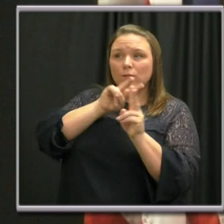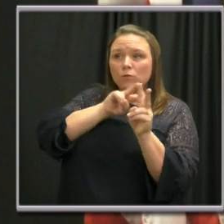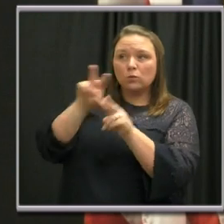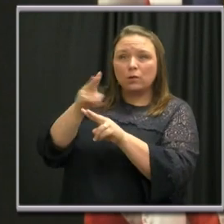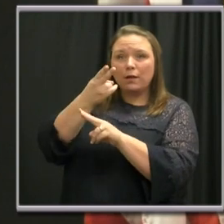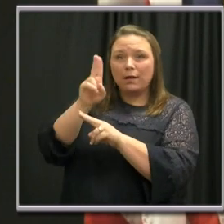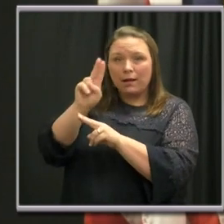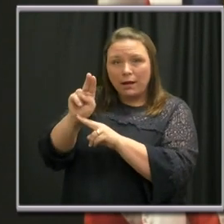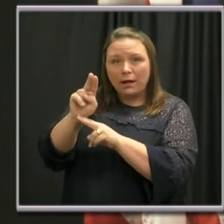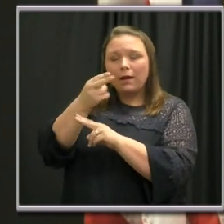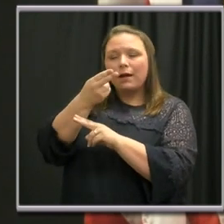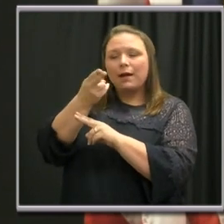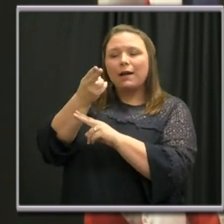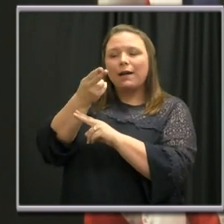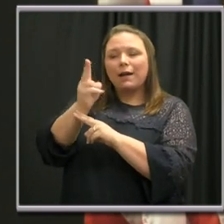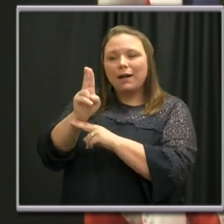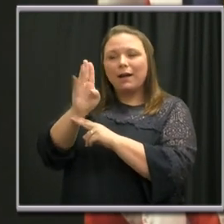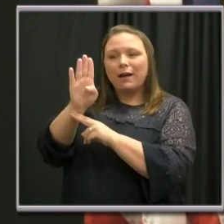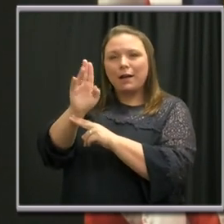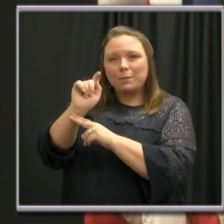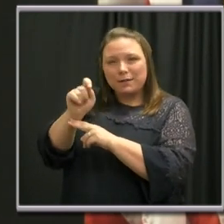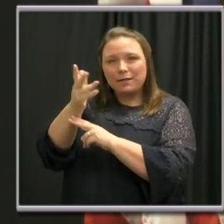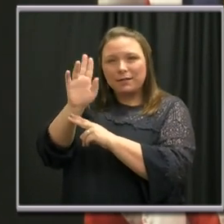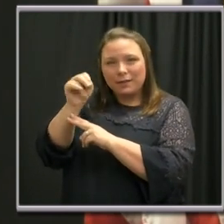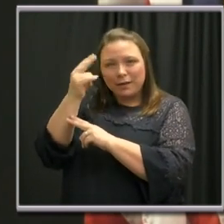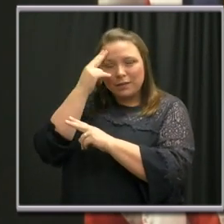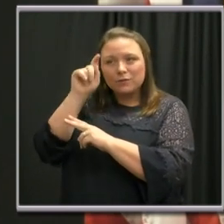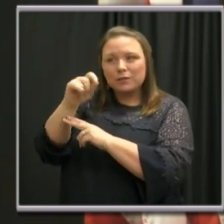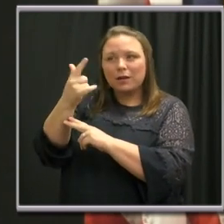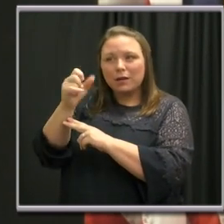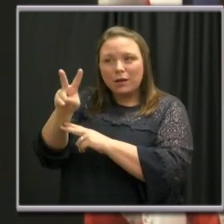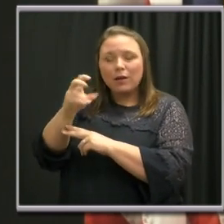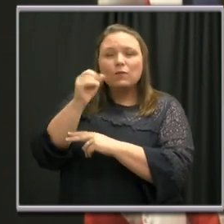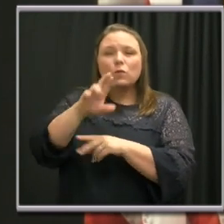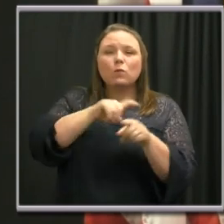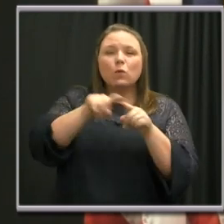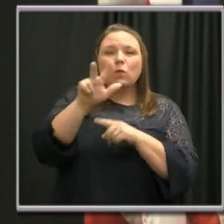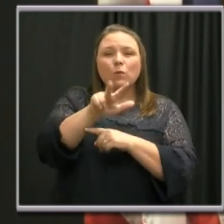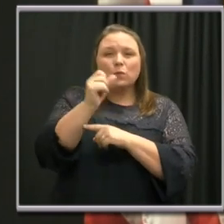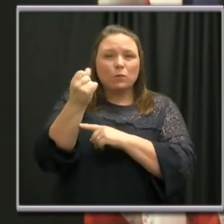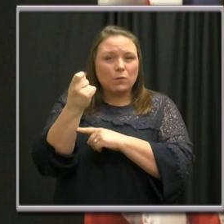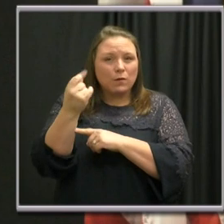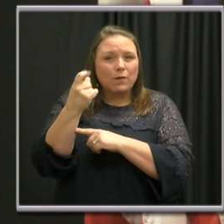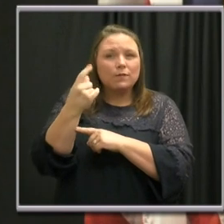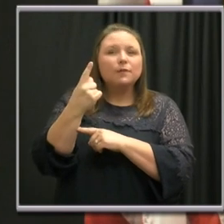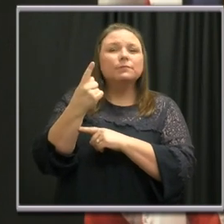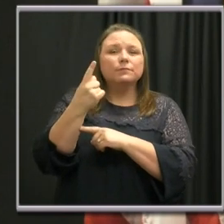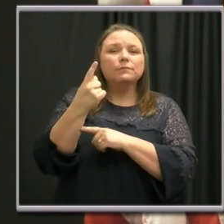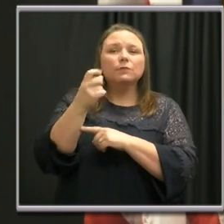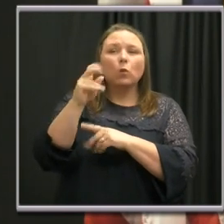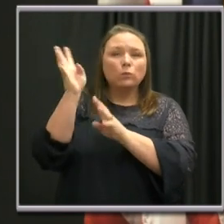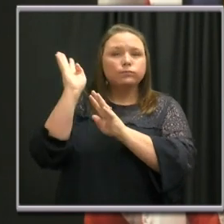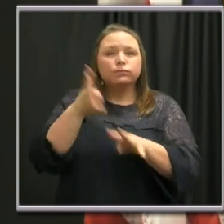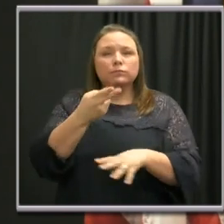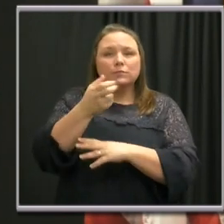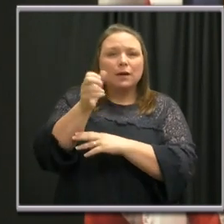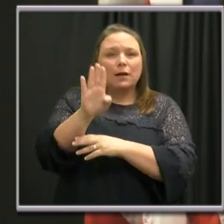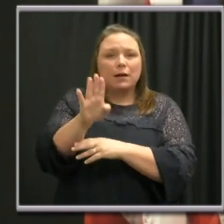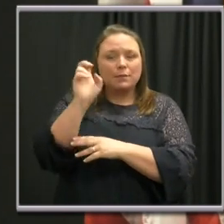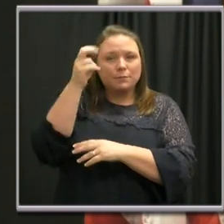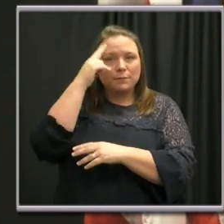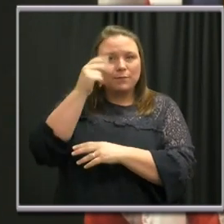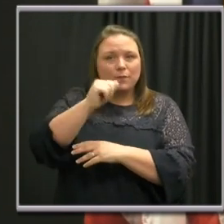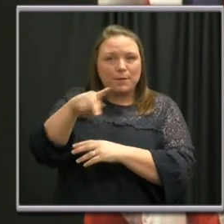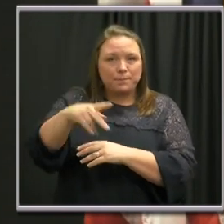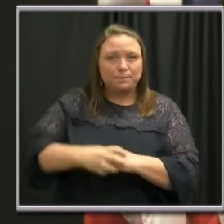.nashville.gov and dialing 311 from anywhere within Davidson County or downloading the Hub Nashville app.